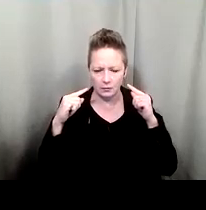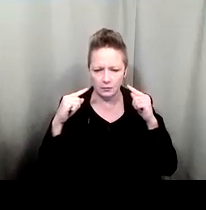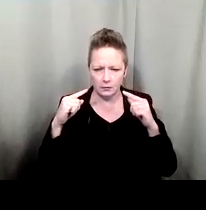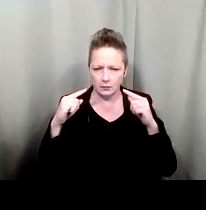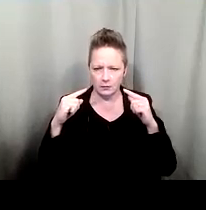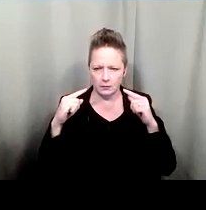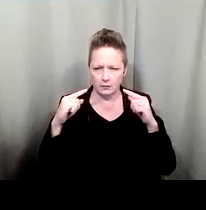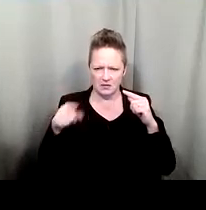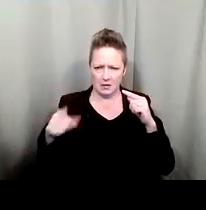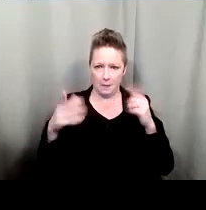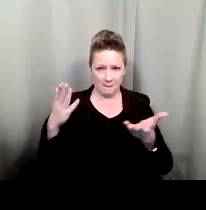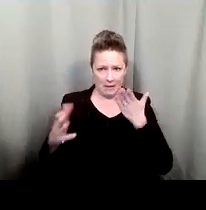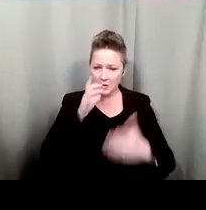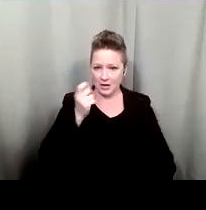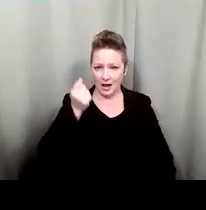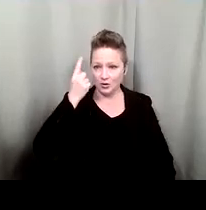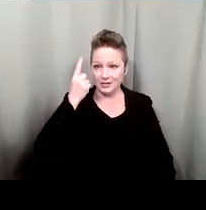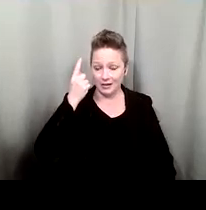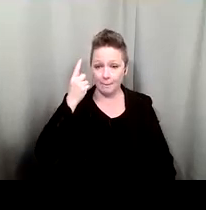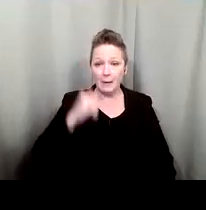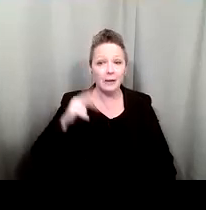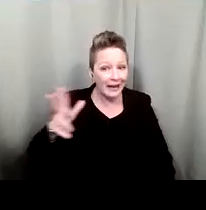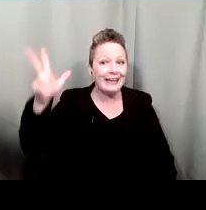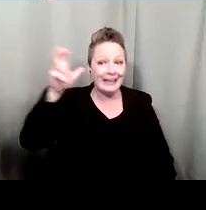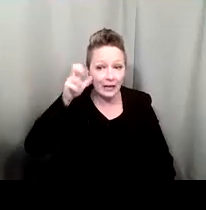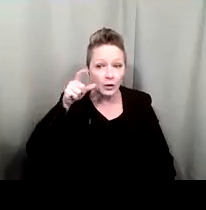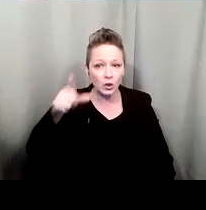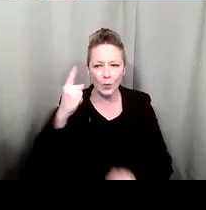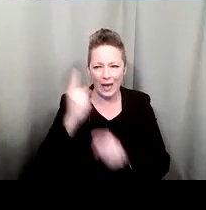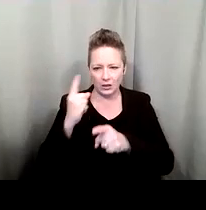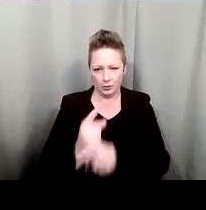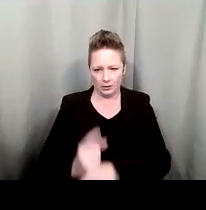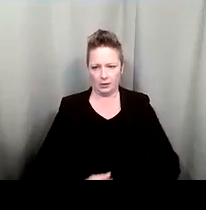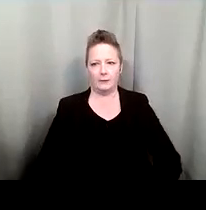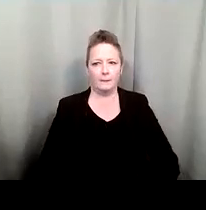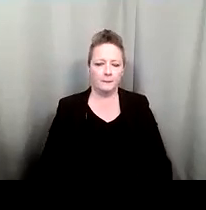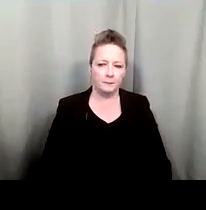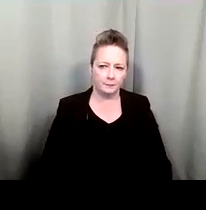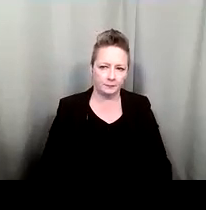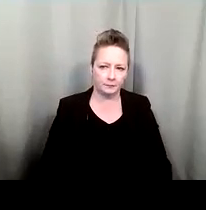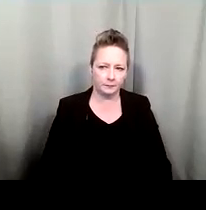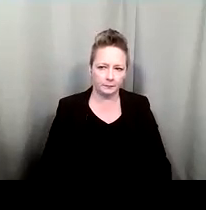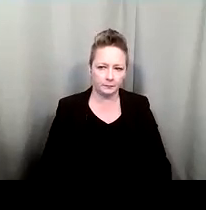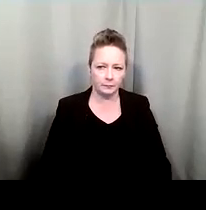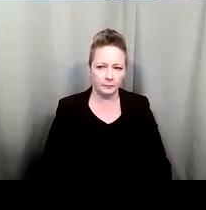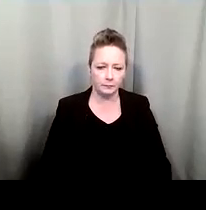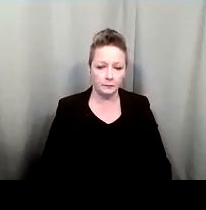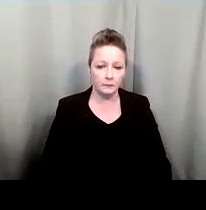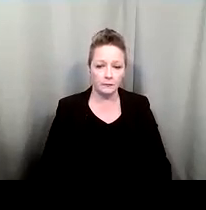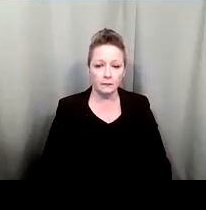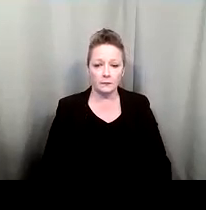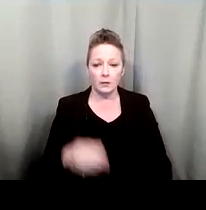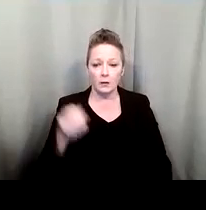what's maybe been understanding me but maybe they're not hearing you accurately the person may be talking too loud like